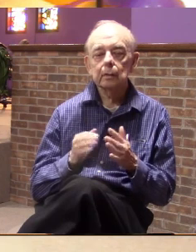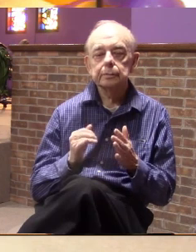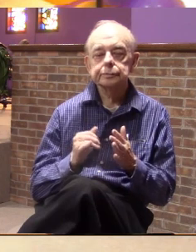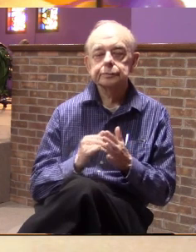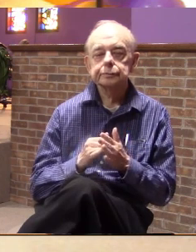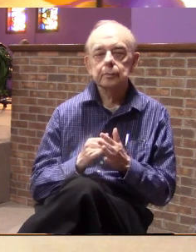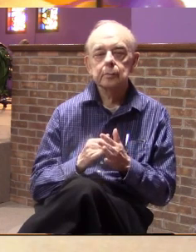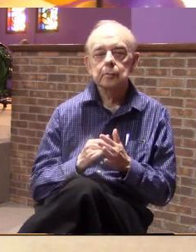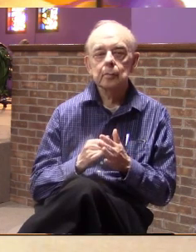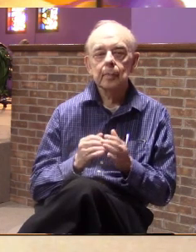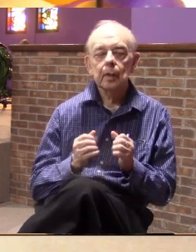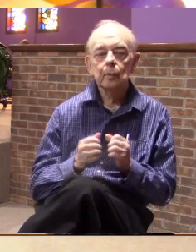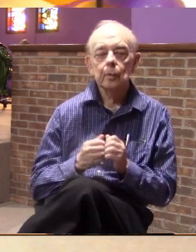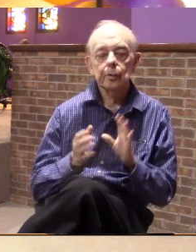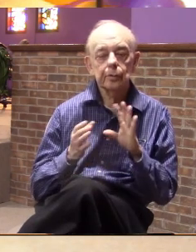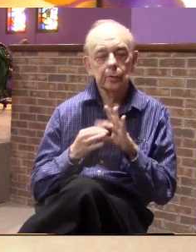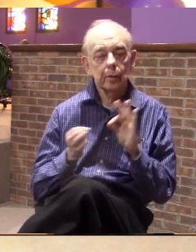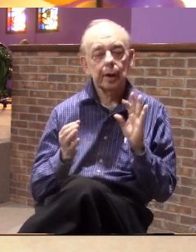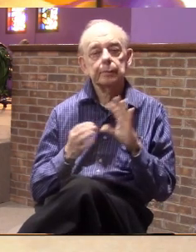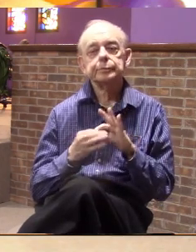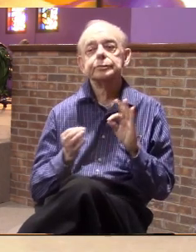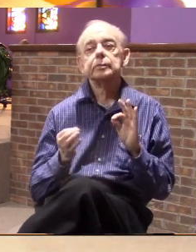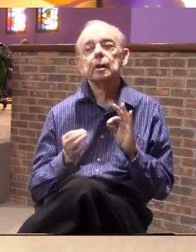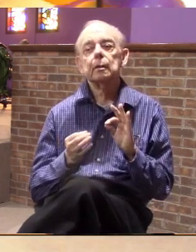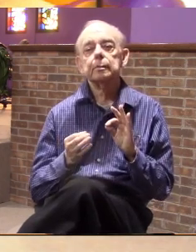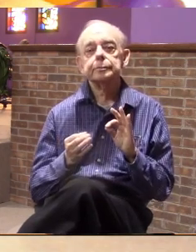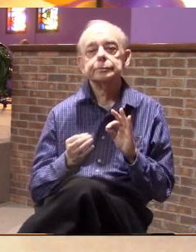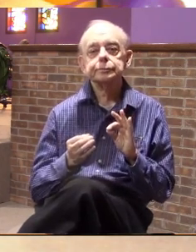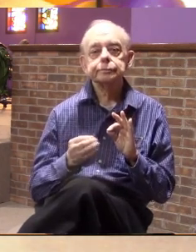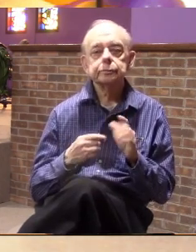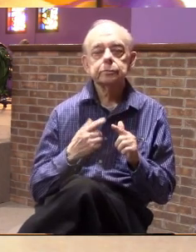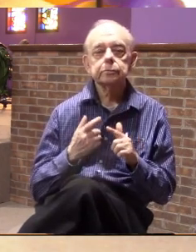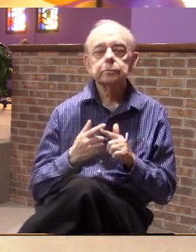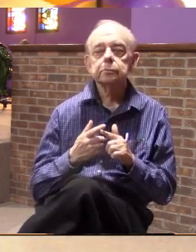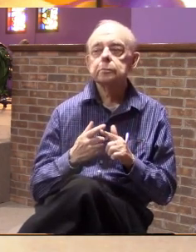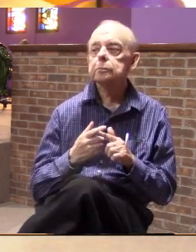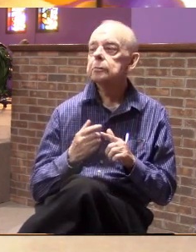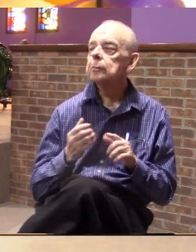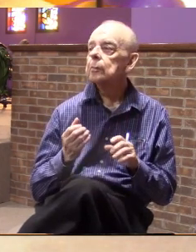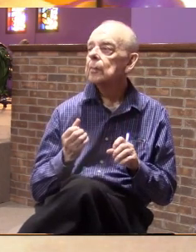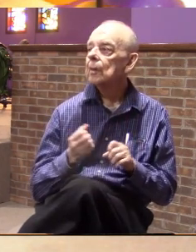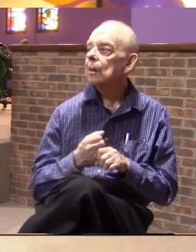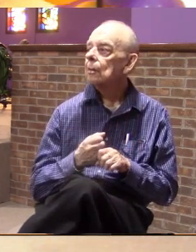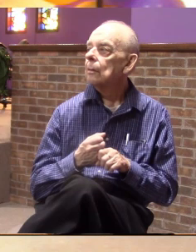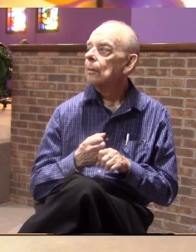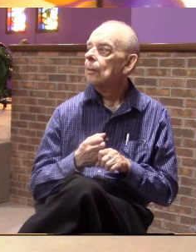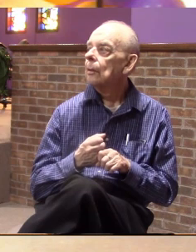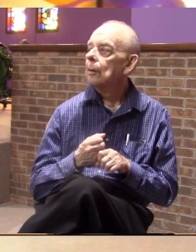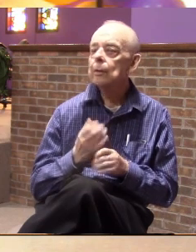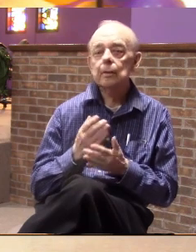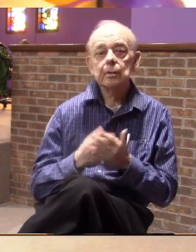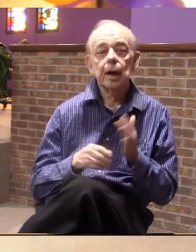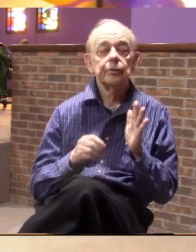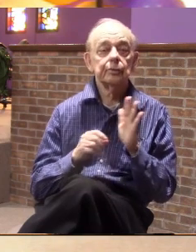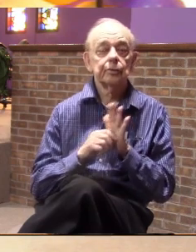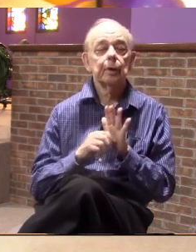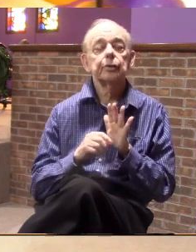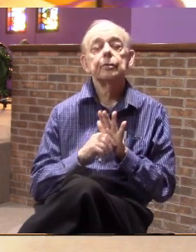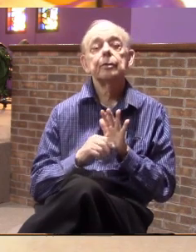with a story and then we'll grab some verses.